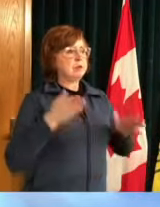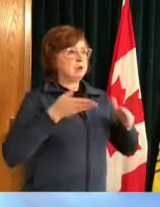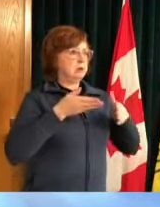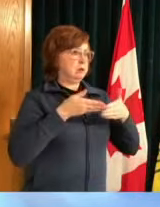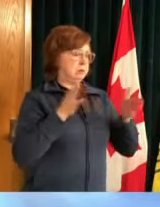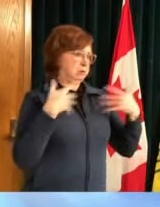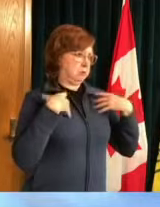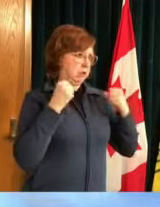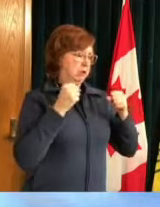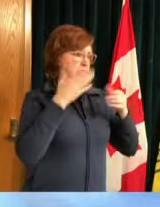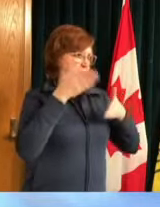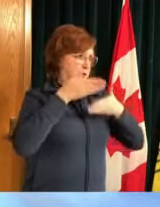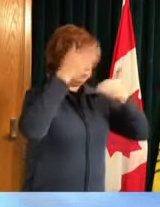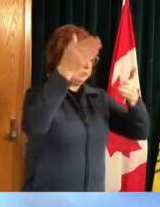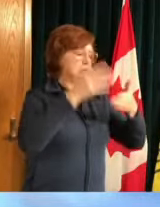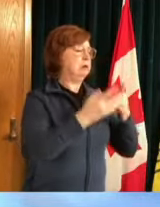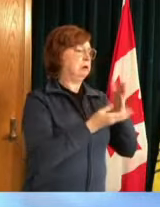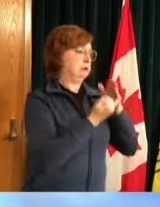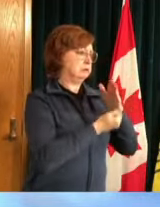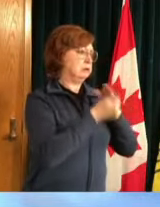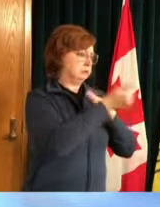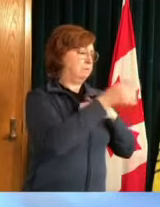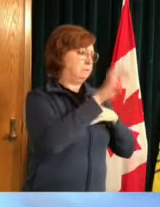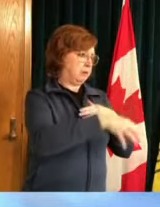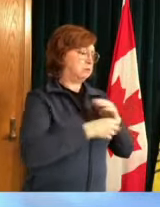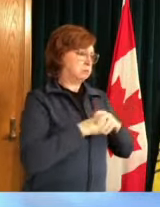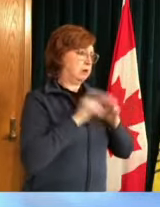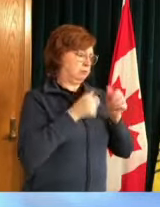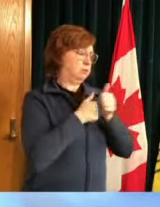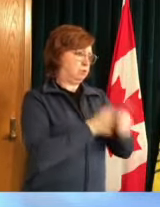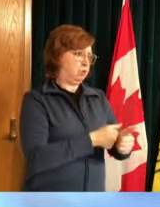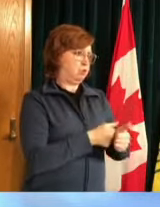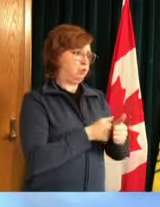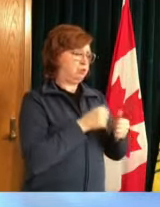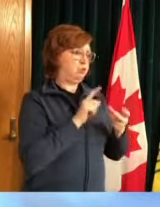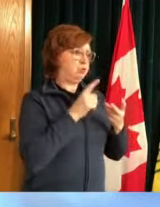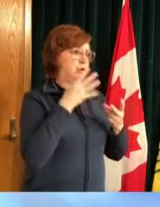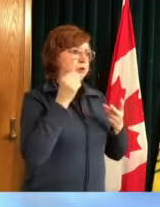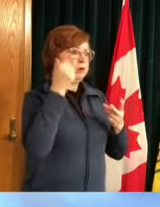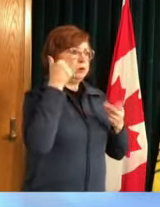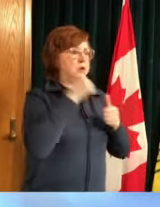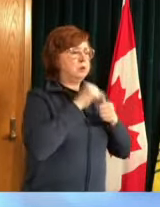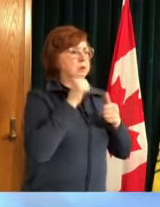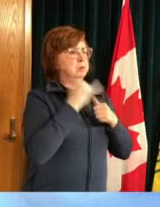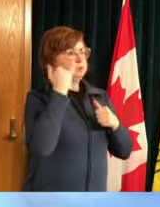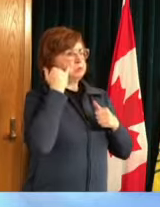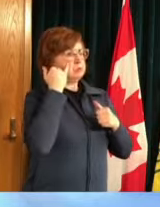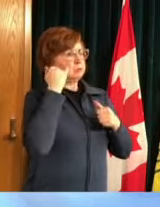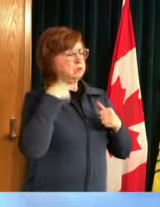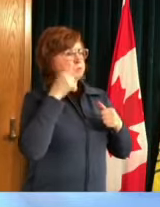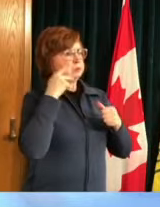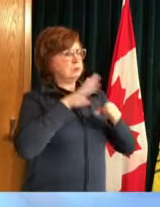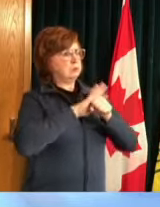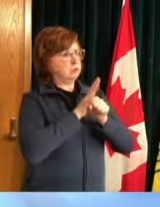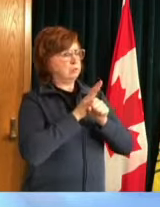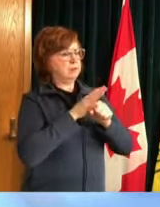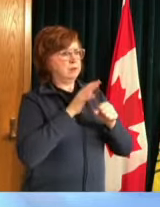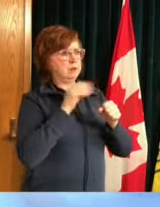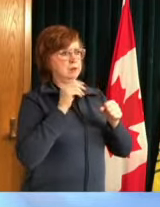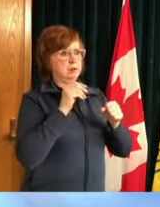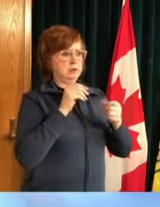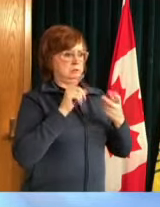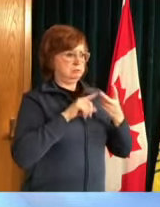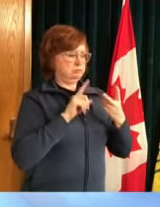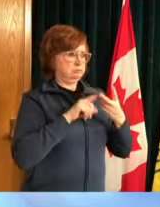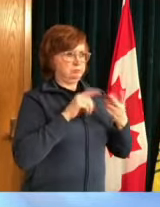case of covet or a contact because while our vaccination program is picking up we have to do all these other things you know